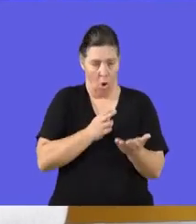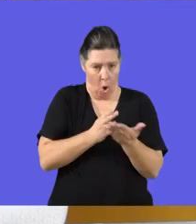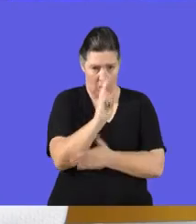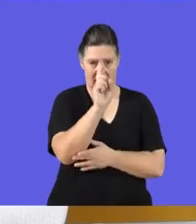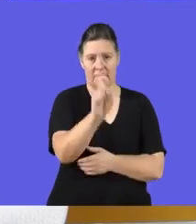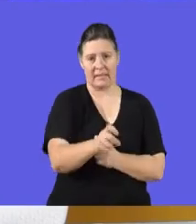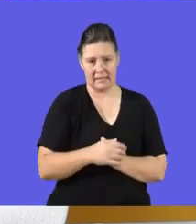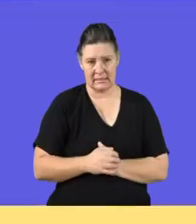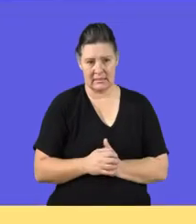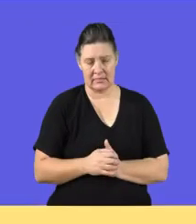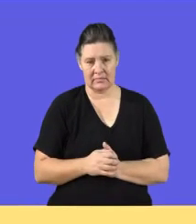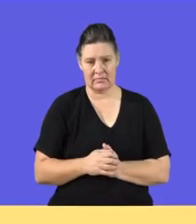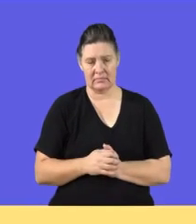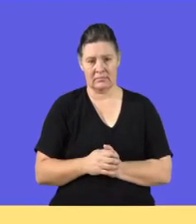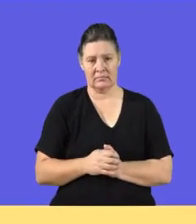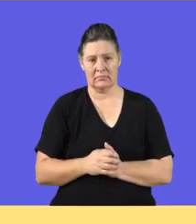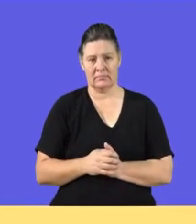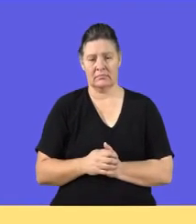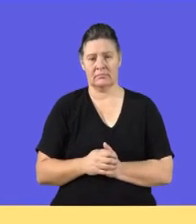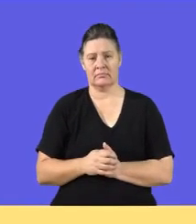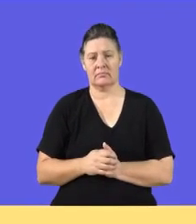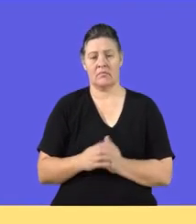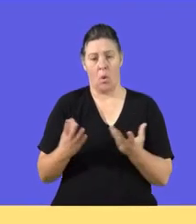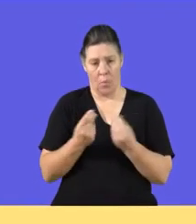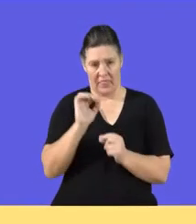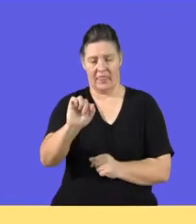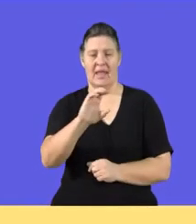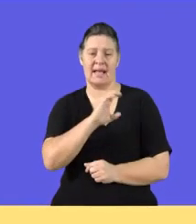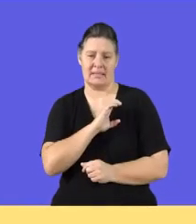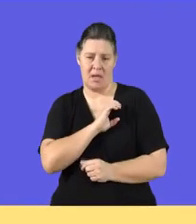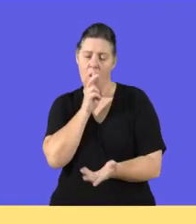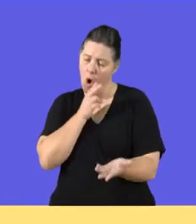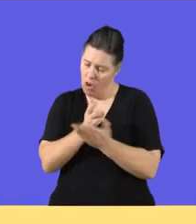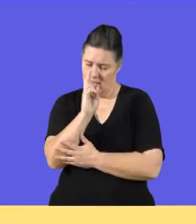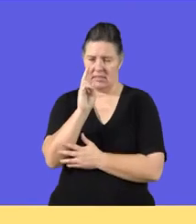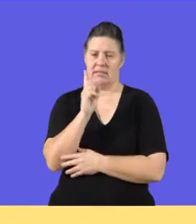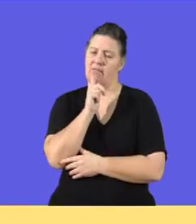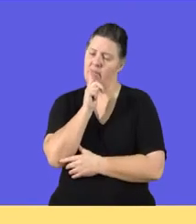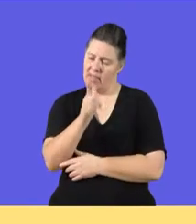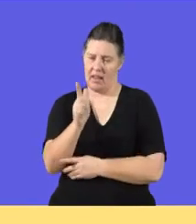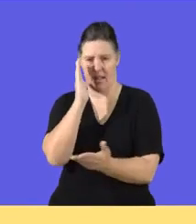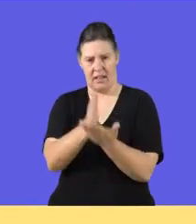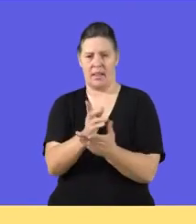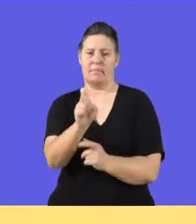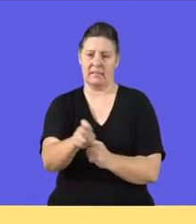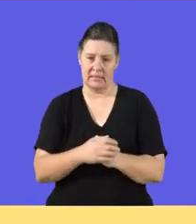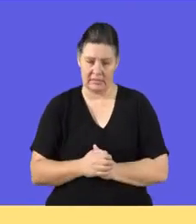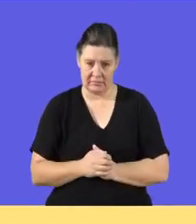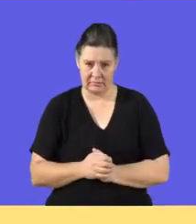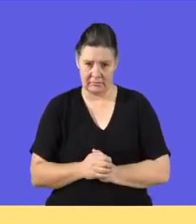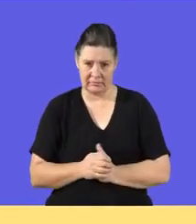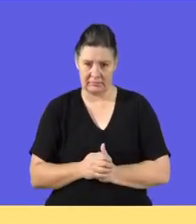honest with his customers. He is becoming